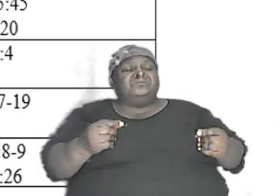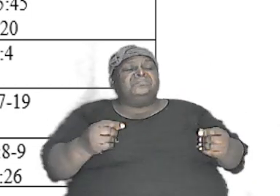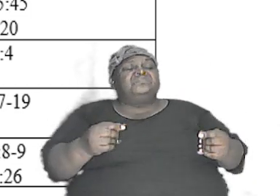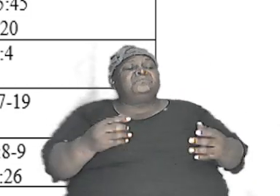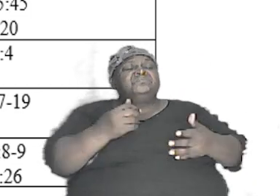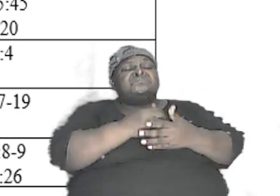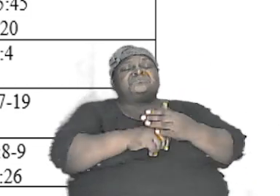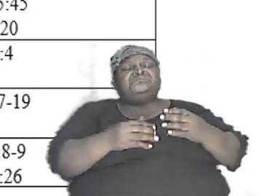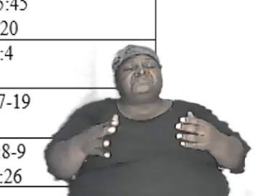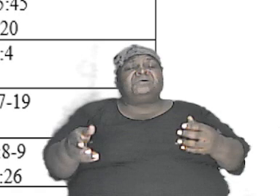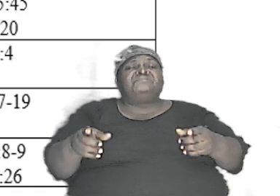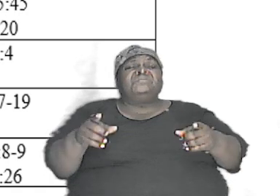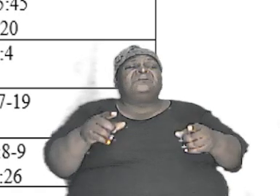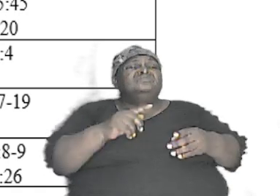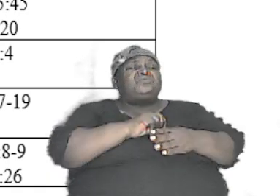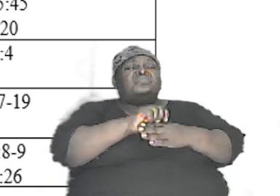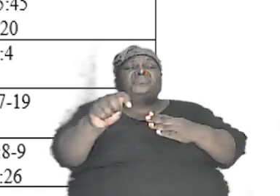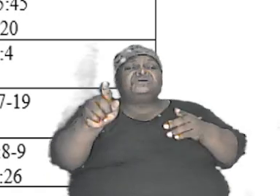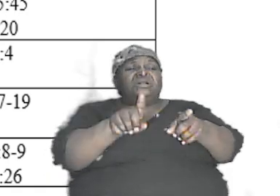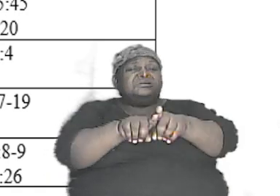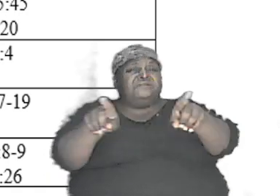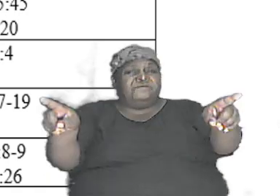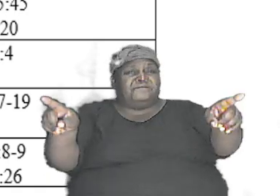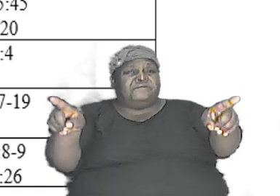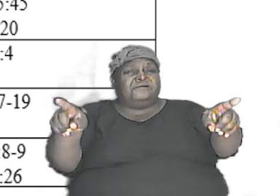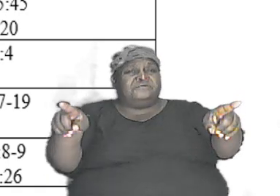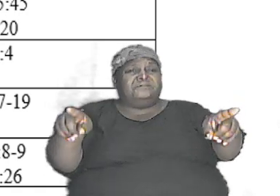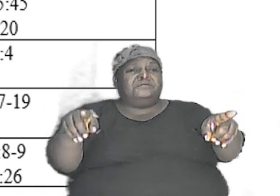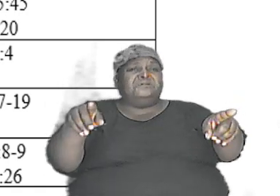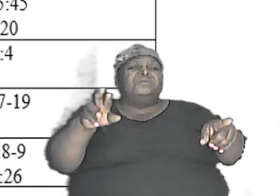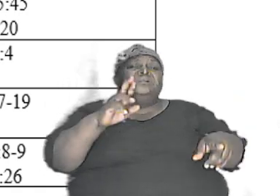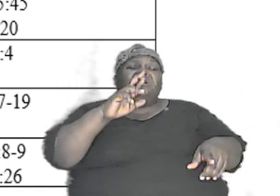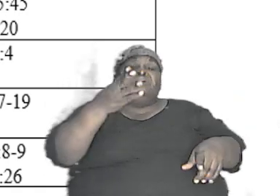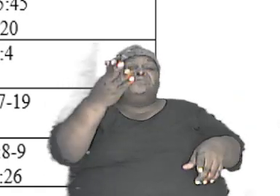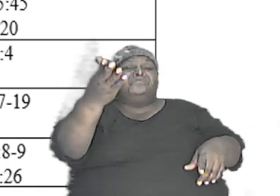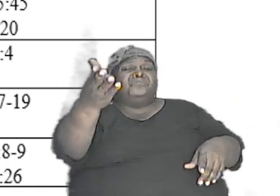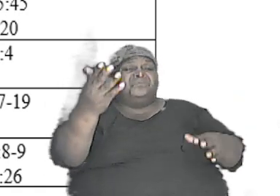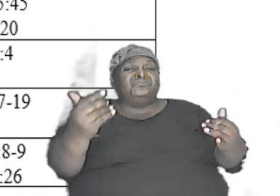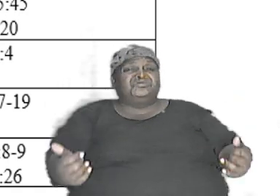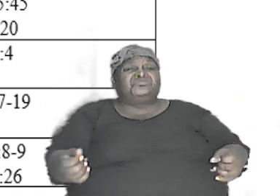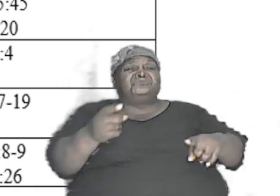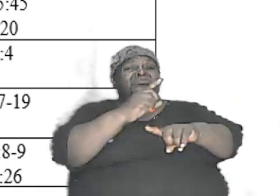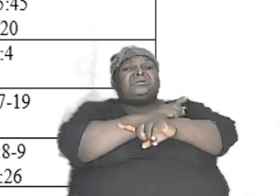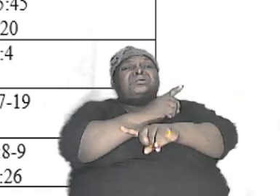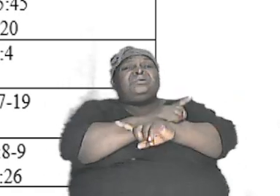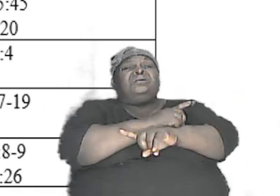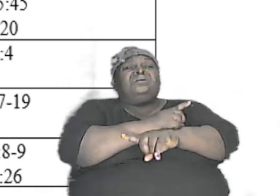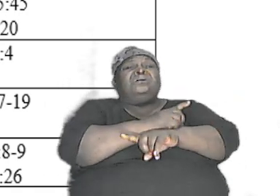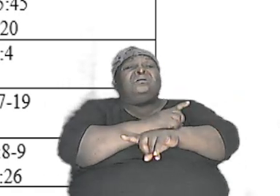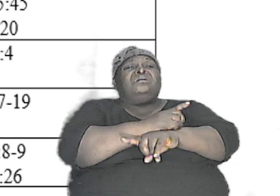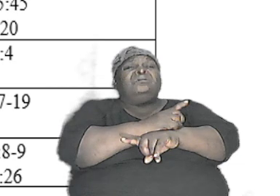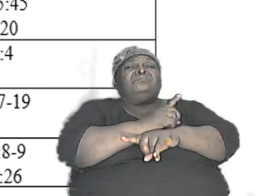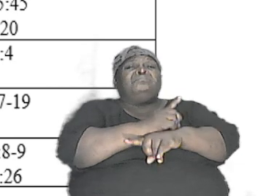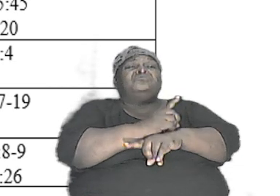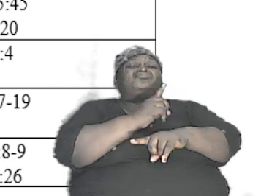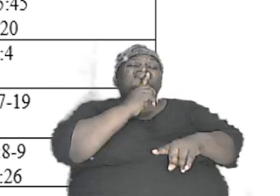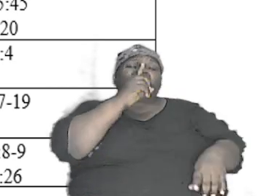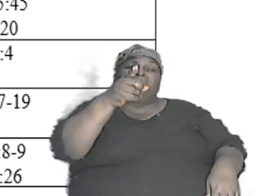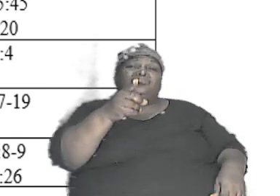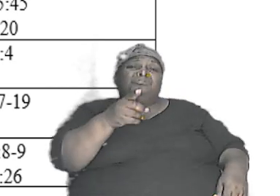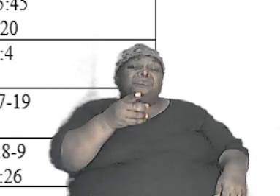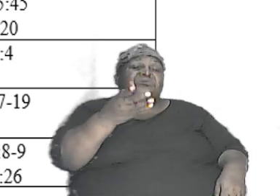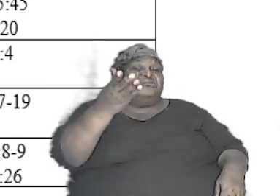finding and there are those that today as we speak are convinced that there was a